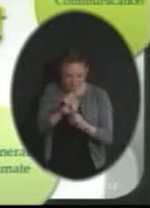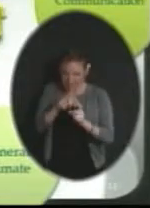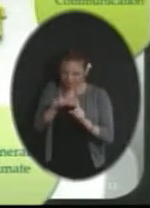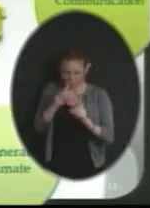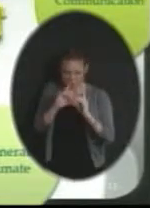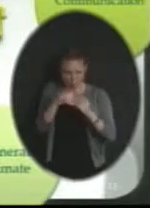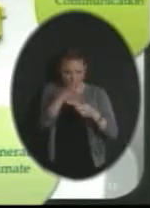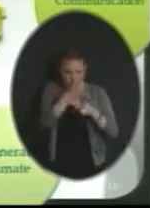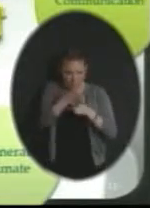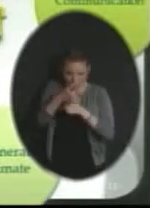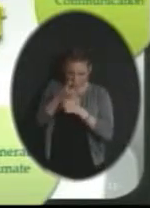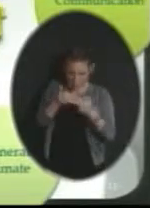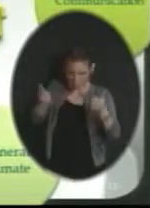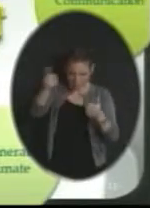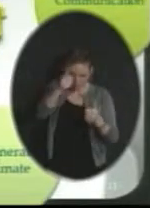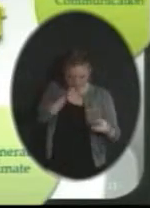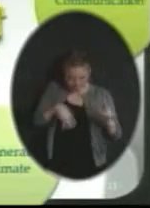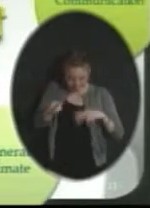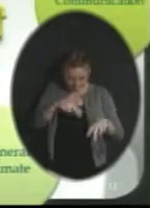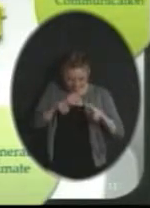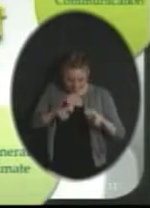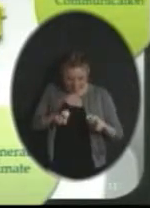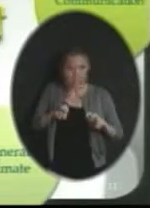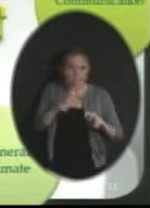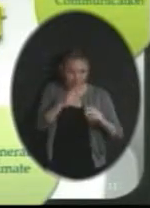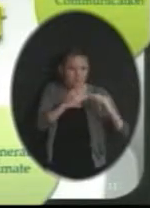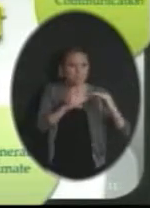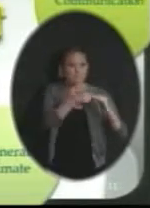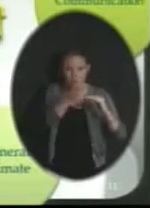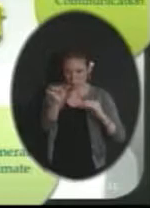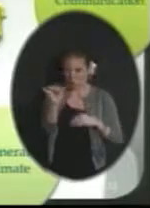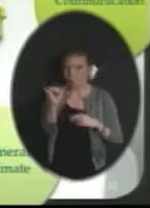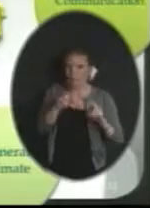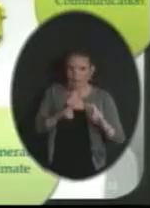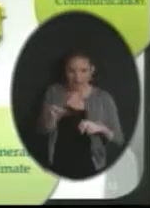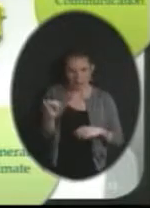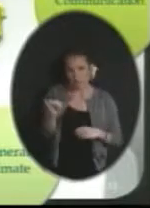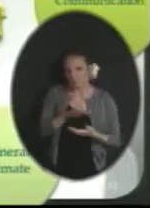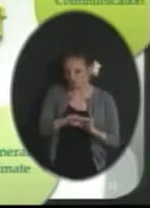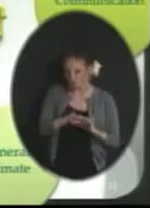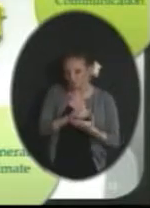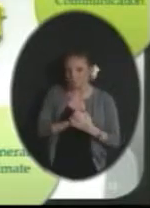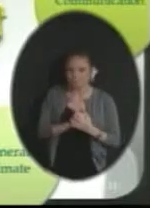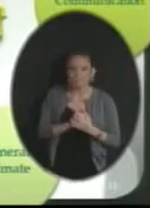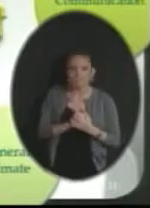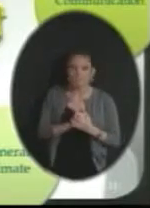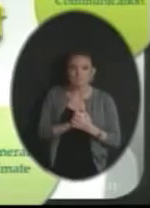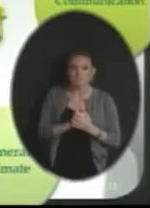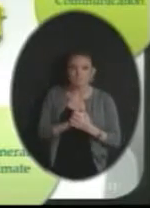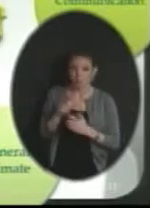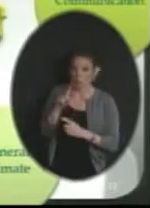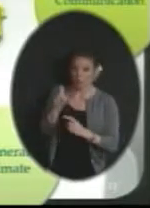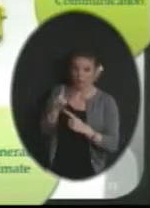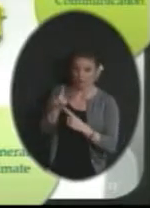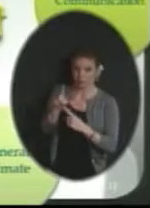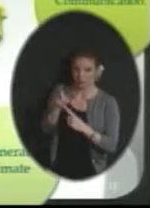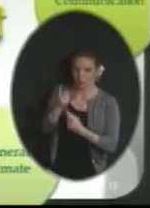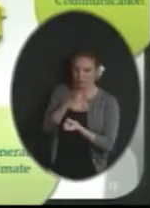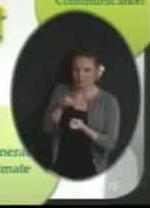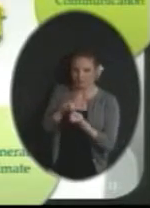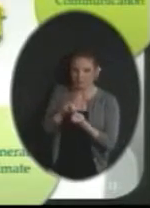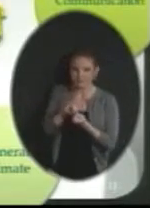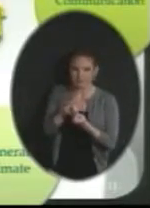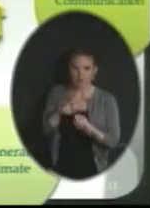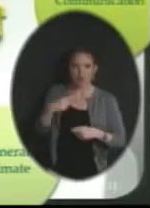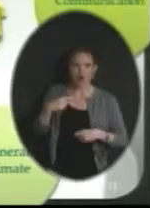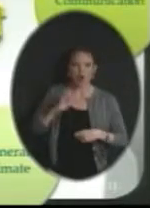department heads, as well as being analyzed by each building and school. Questions, one was very specific. We need a